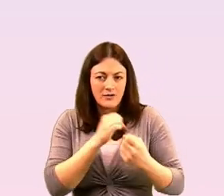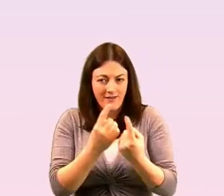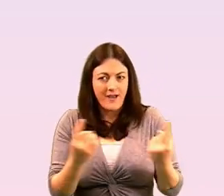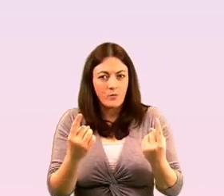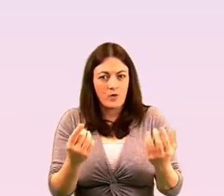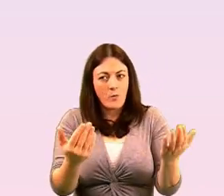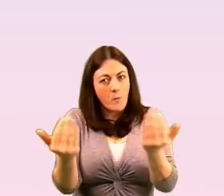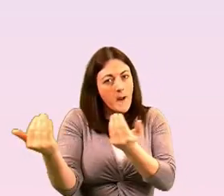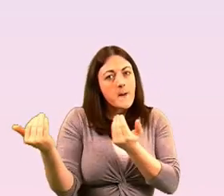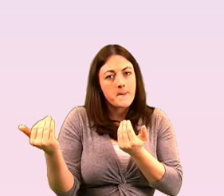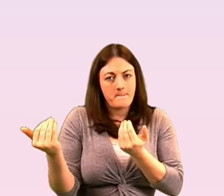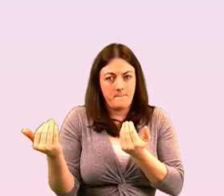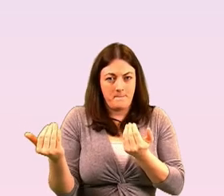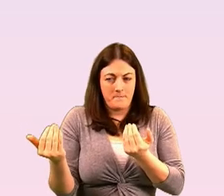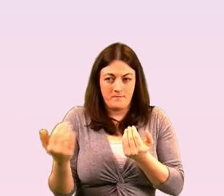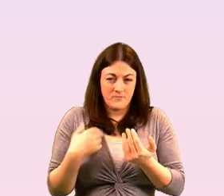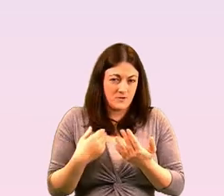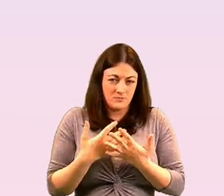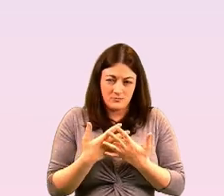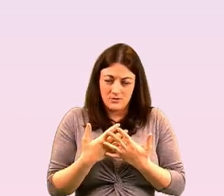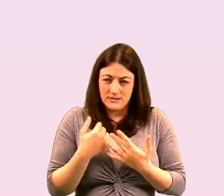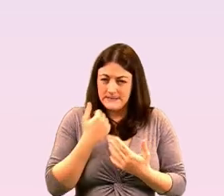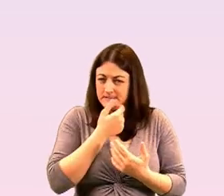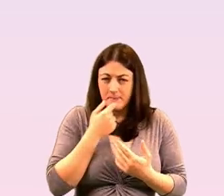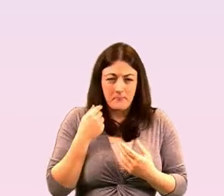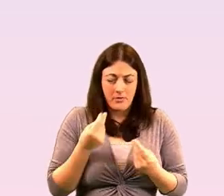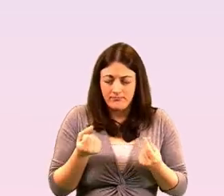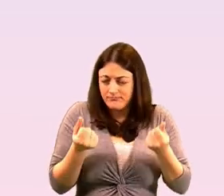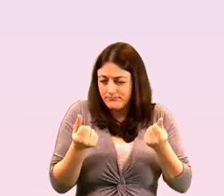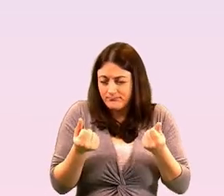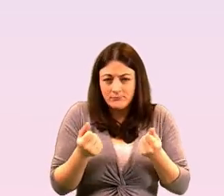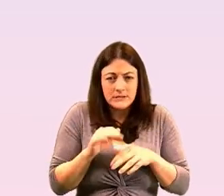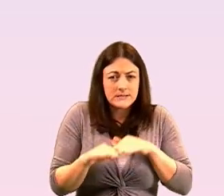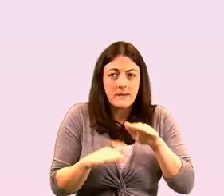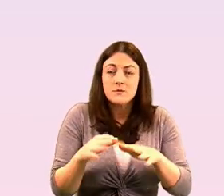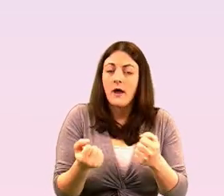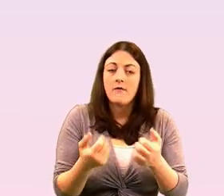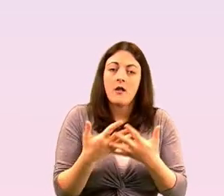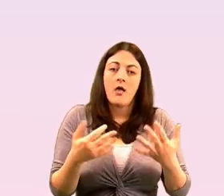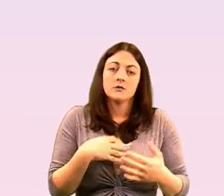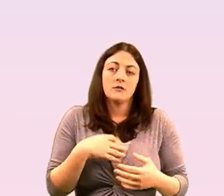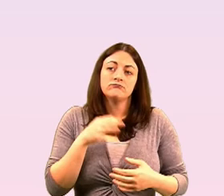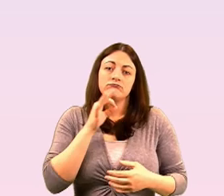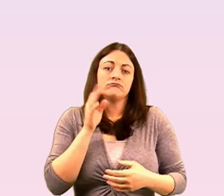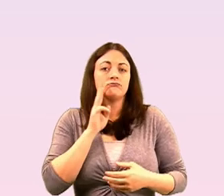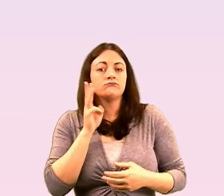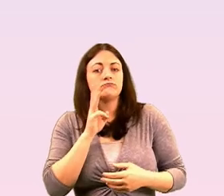the steps are quite simple and people there's a real good intention there there's a lot of good will now since the referendum